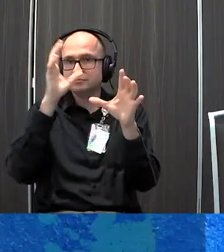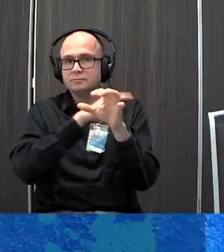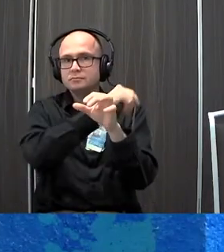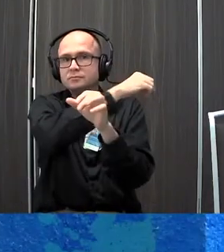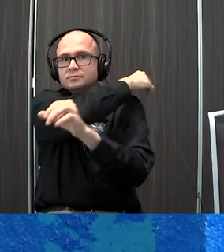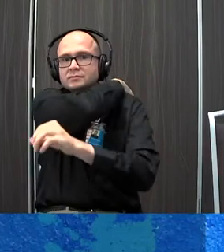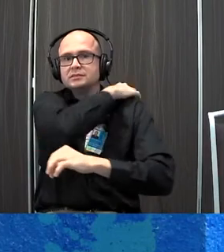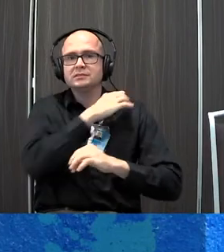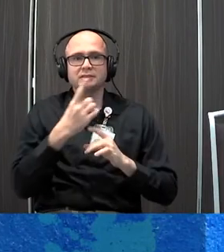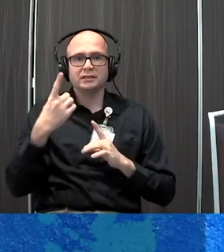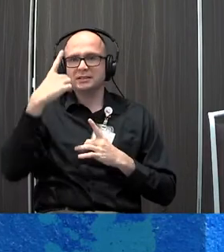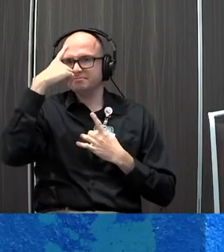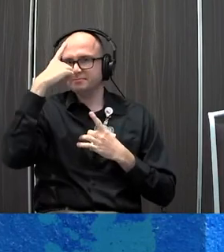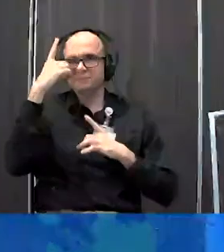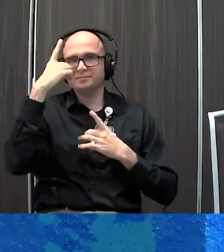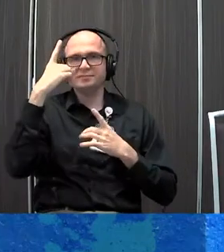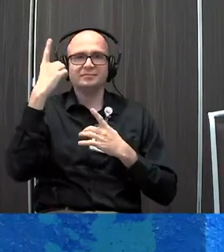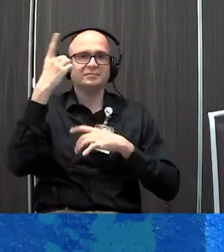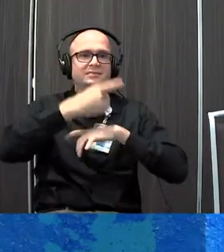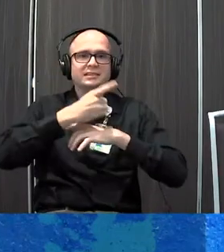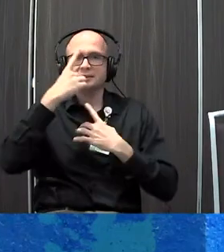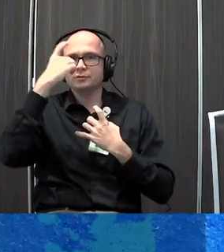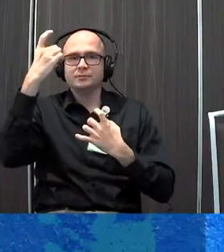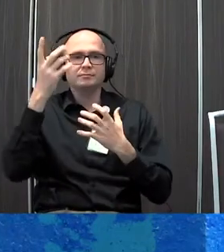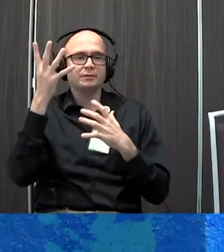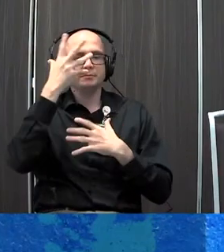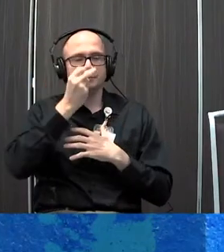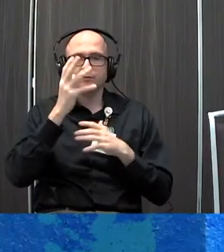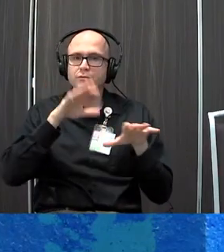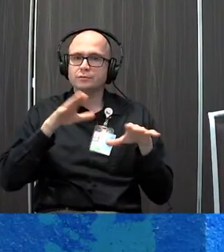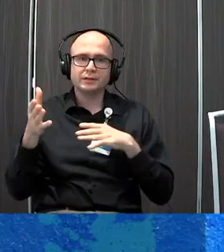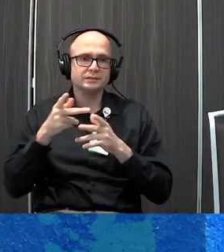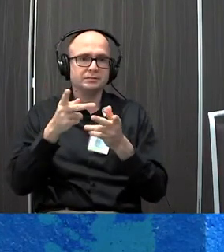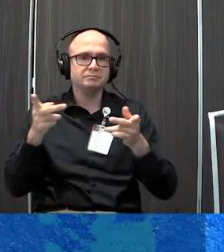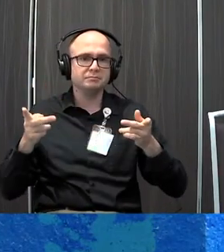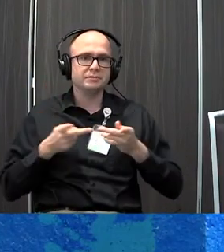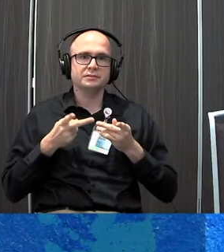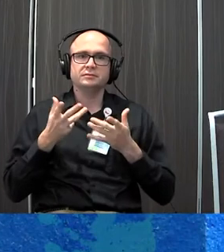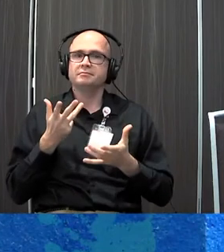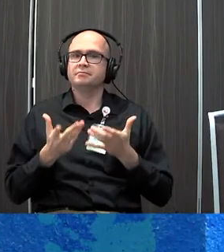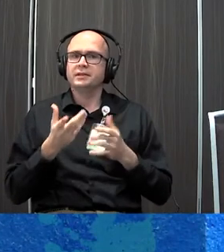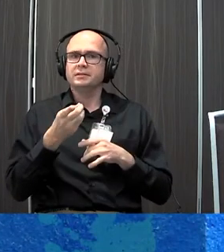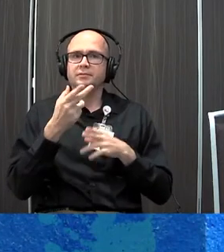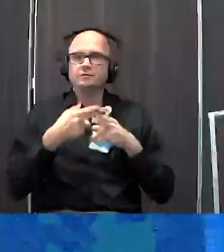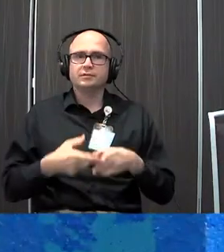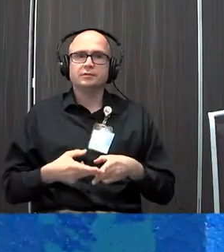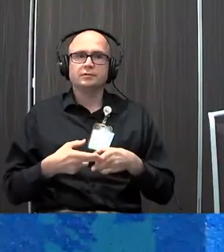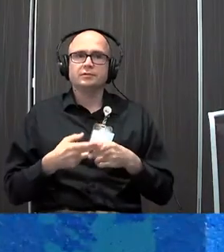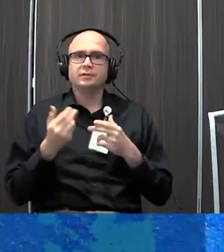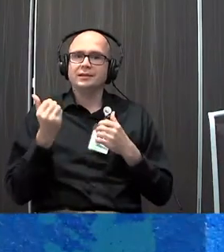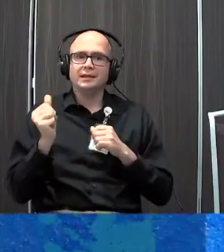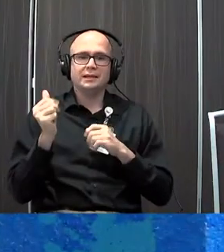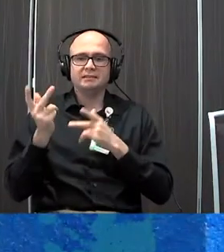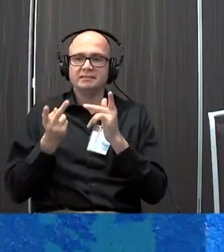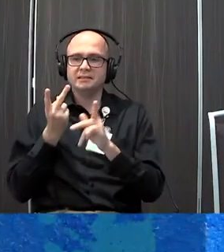daydreaming. So you might imagine yourself in a beautiful, relaxed place. You might do what's called end-state imagery,